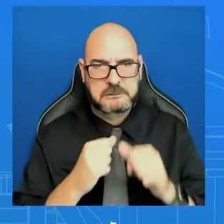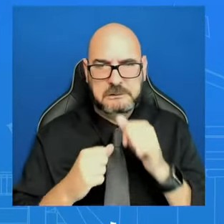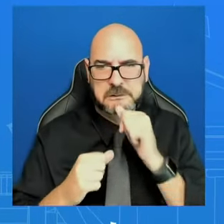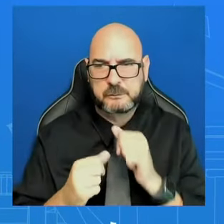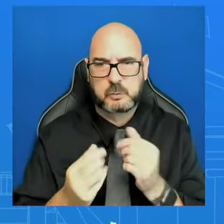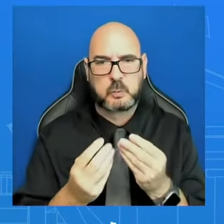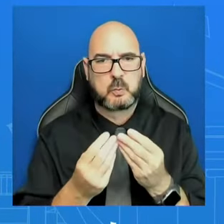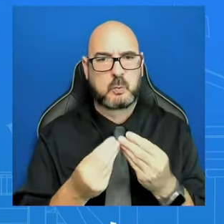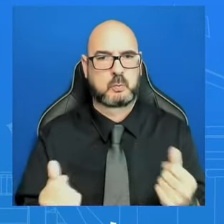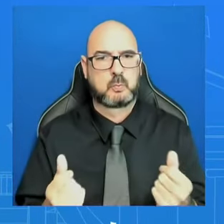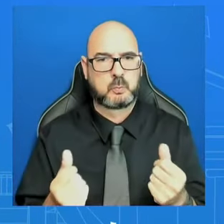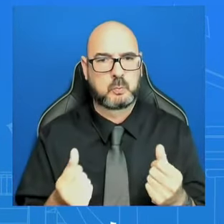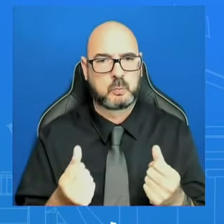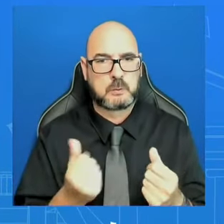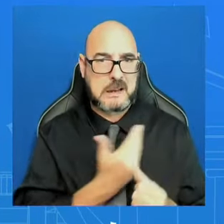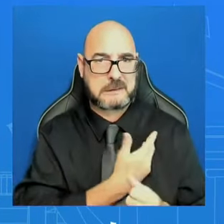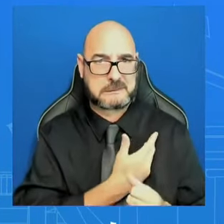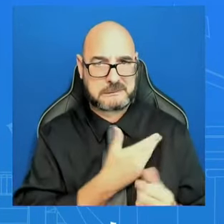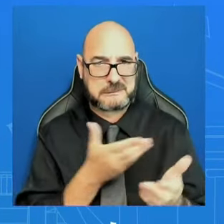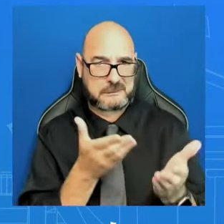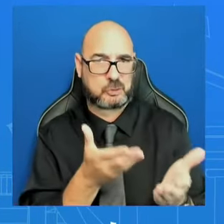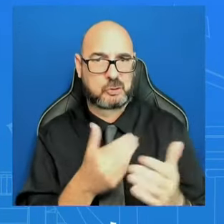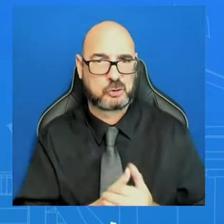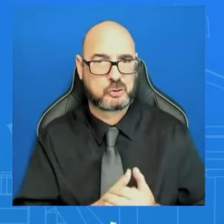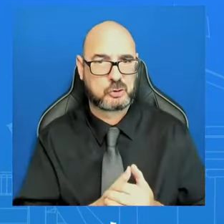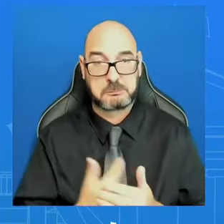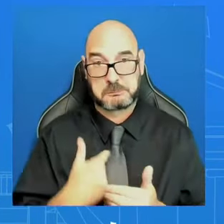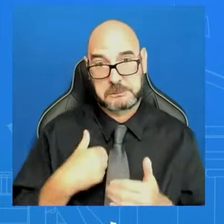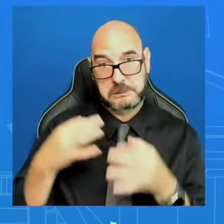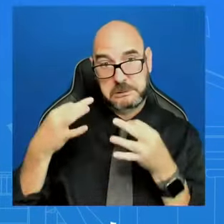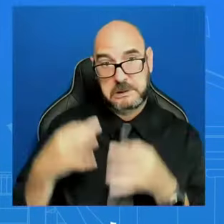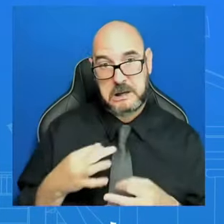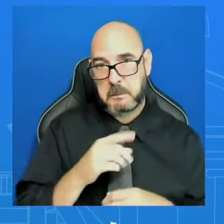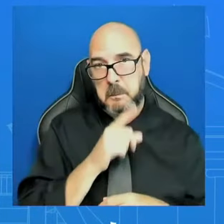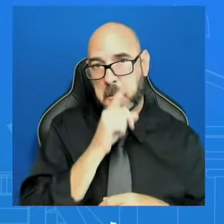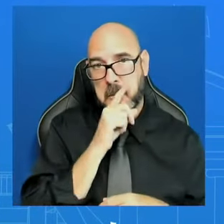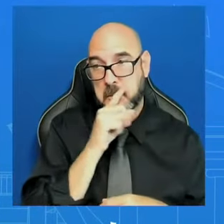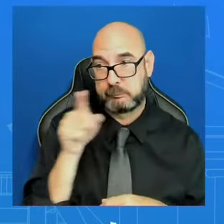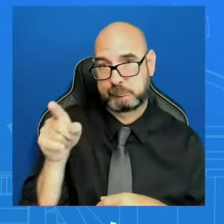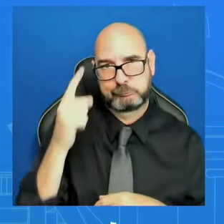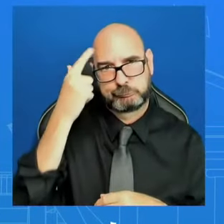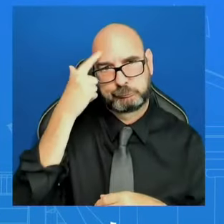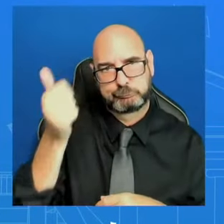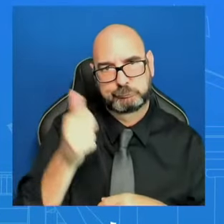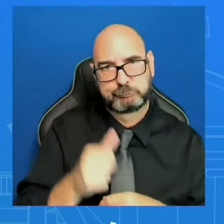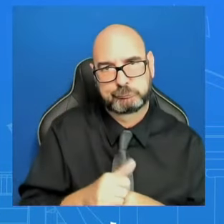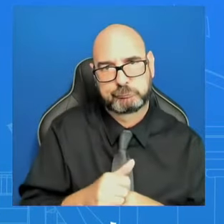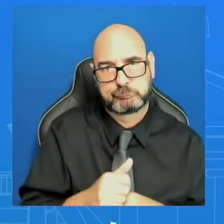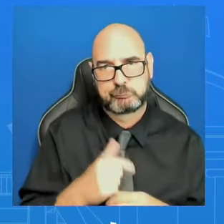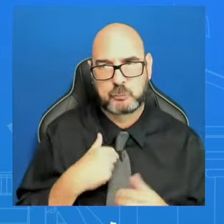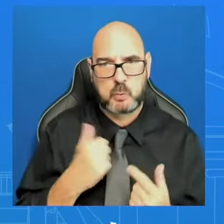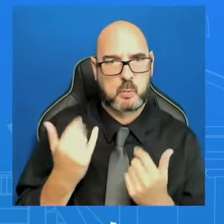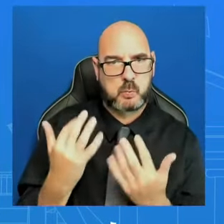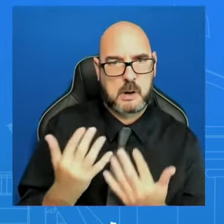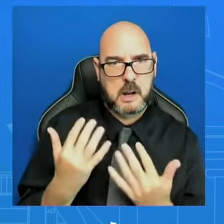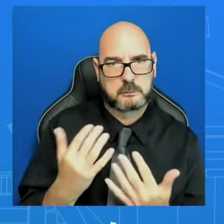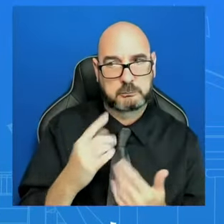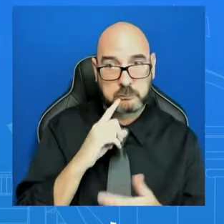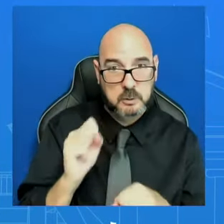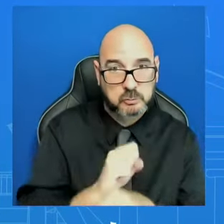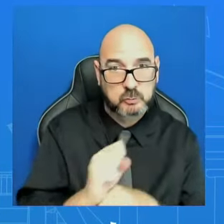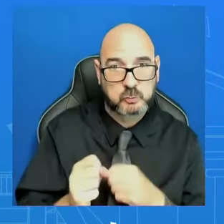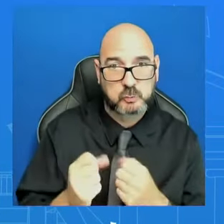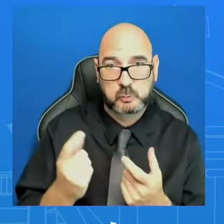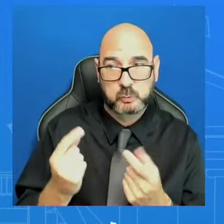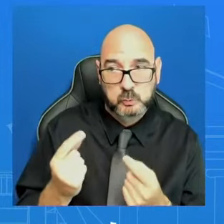Israelis will or won't say or announce. We're looking for concrete steps to be announced here soon. And it's not just about the announcement of